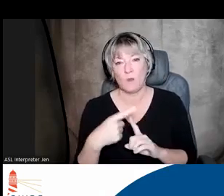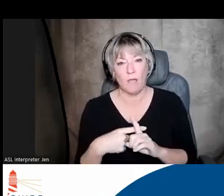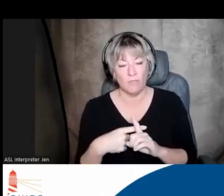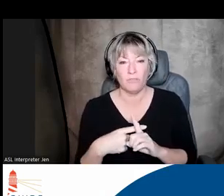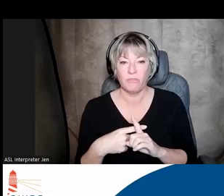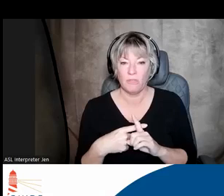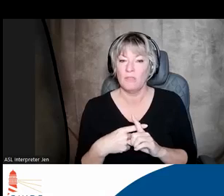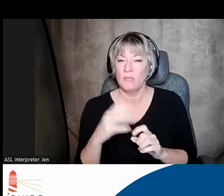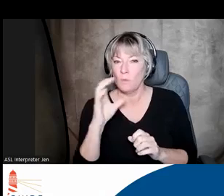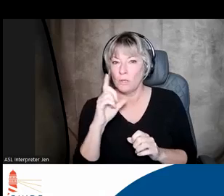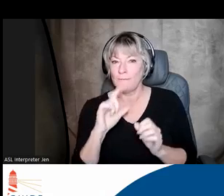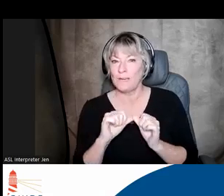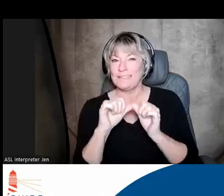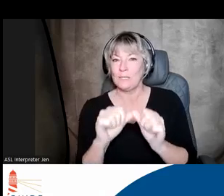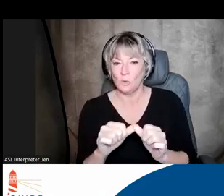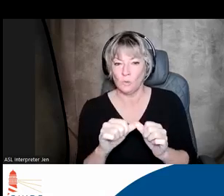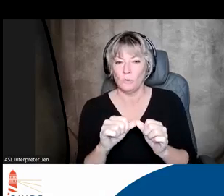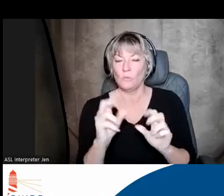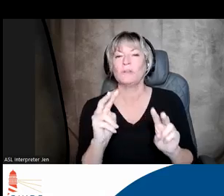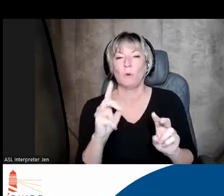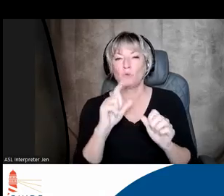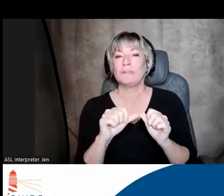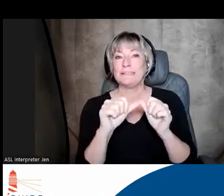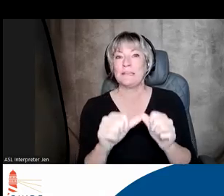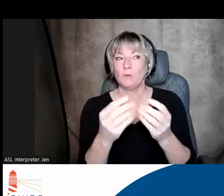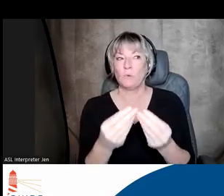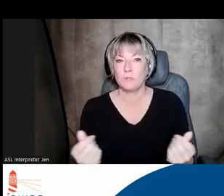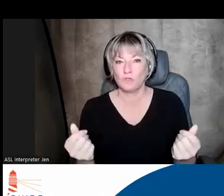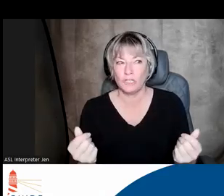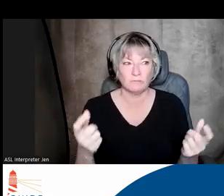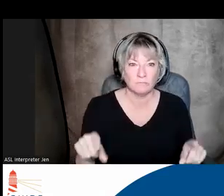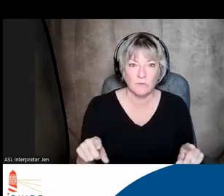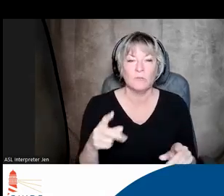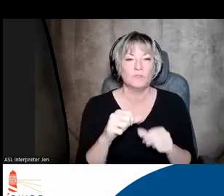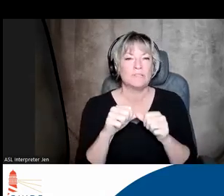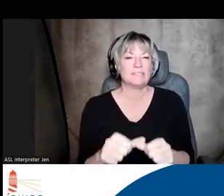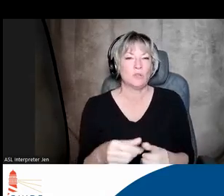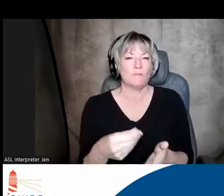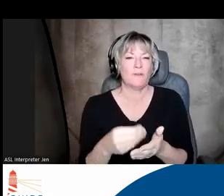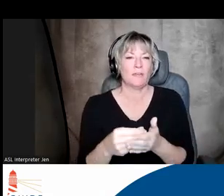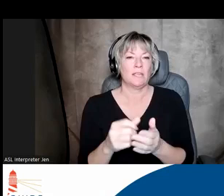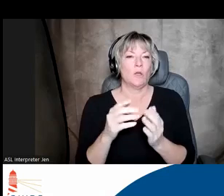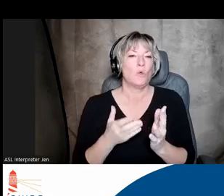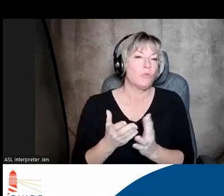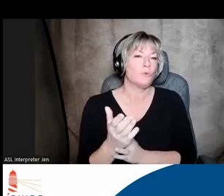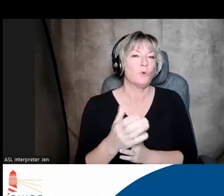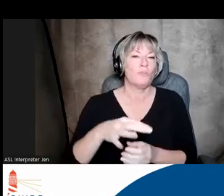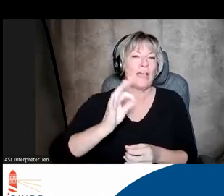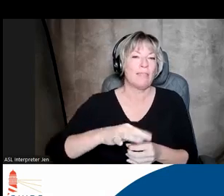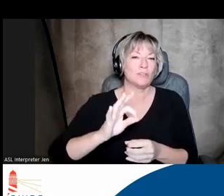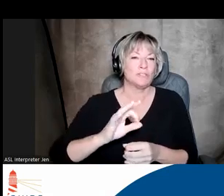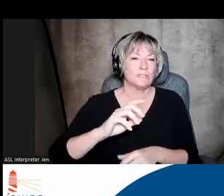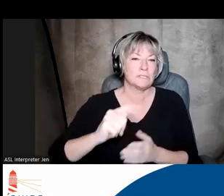are looking forward to a continuing resolution to keep us funded through election season and then we'll get some more